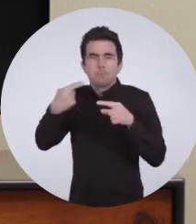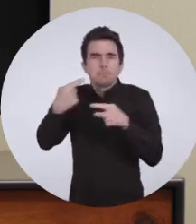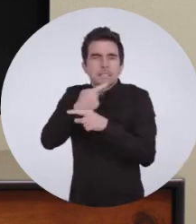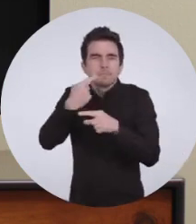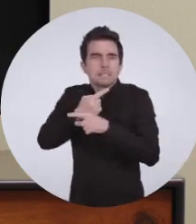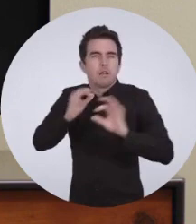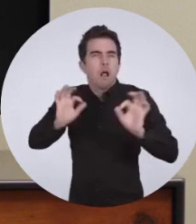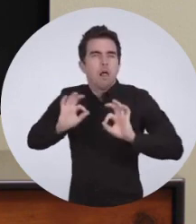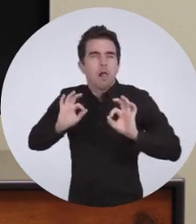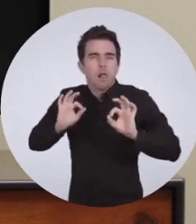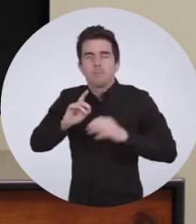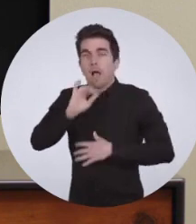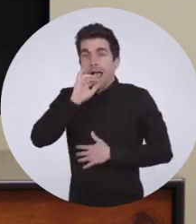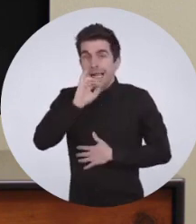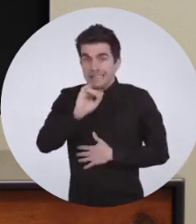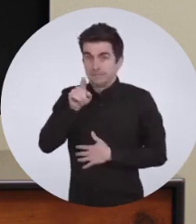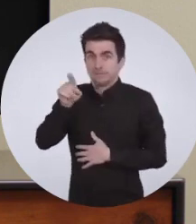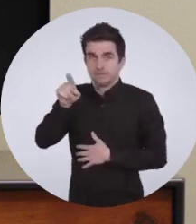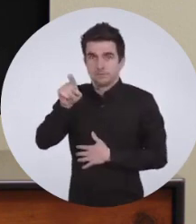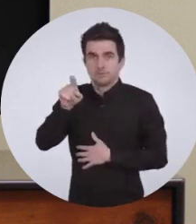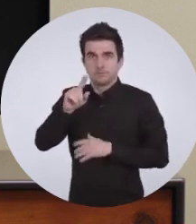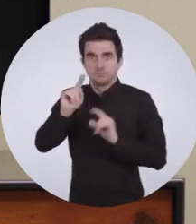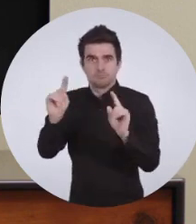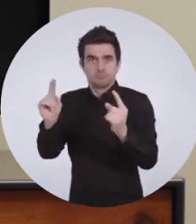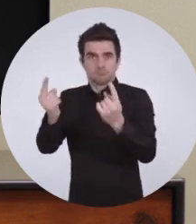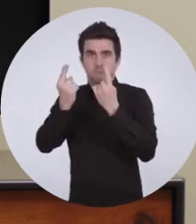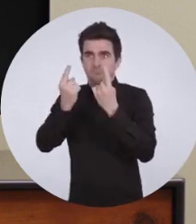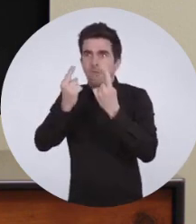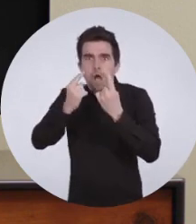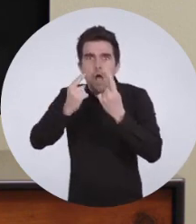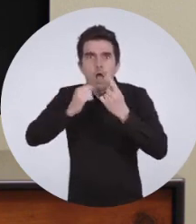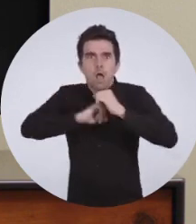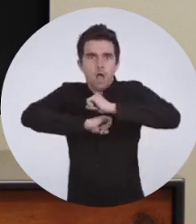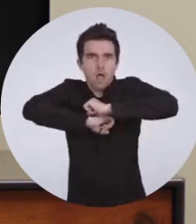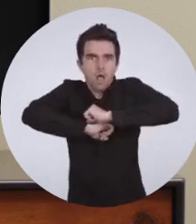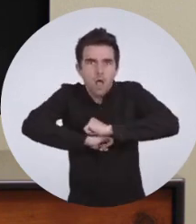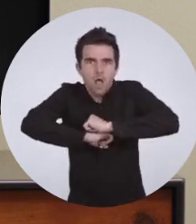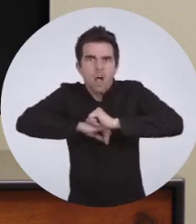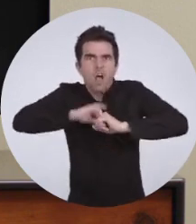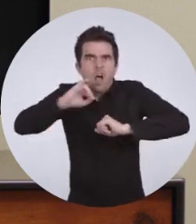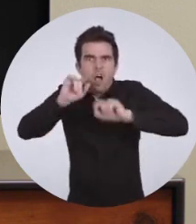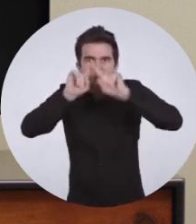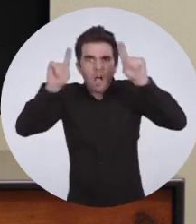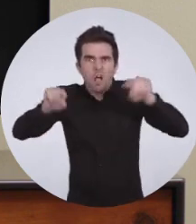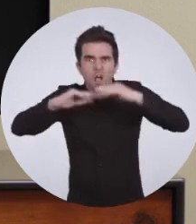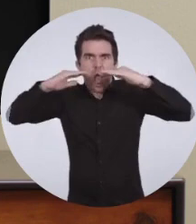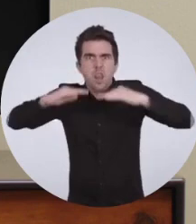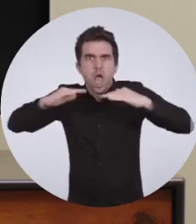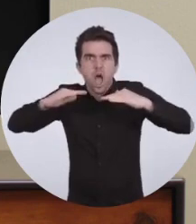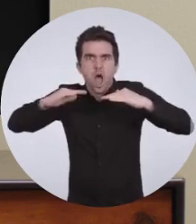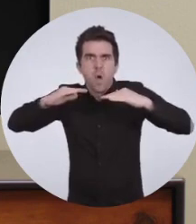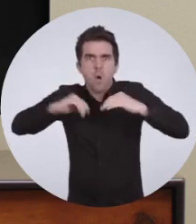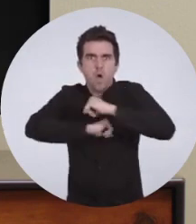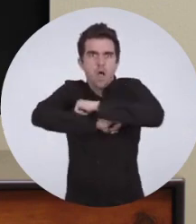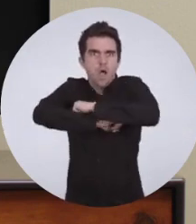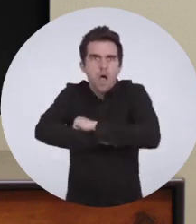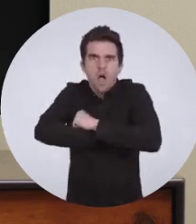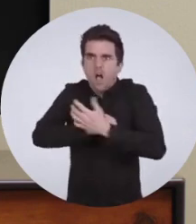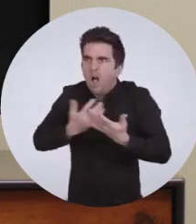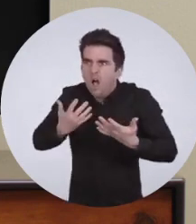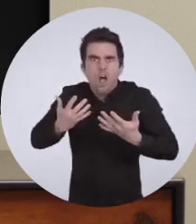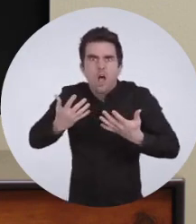missed out. In this film, there's a bit of a pattern in how the shots are framed. Like in this scene, where our characters are on the lower part of the screen.